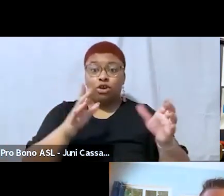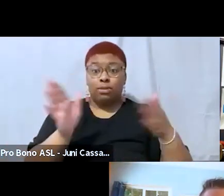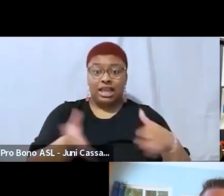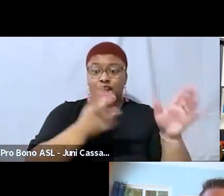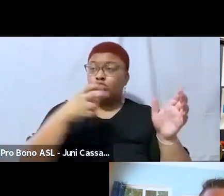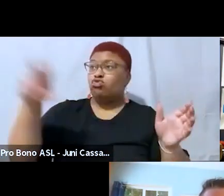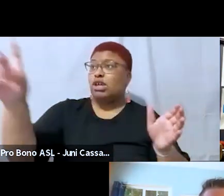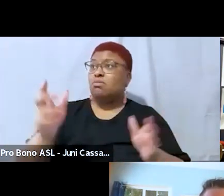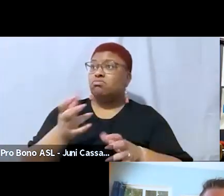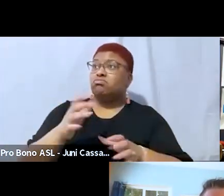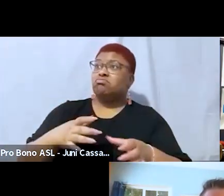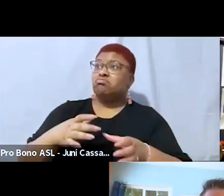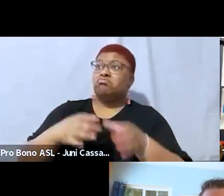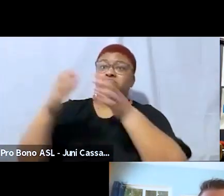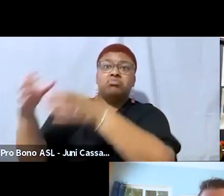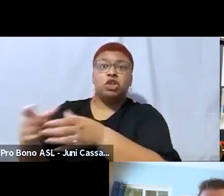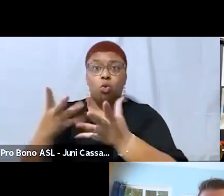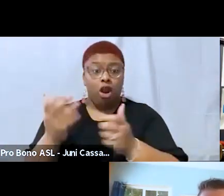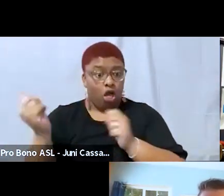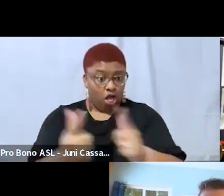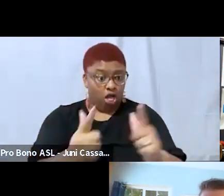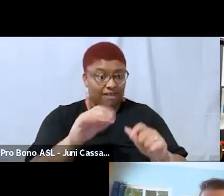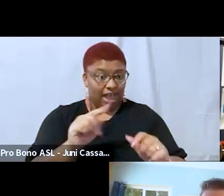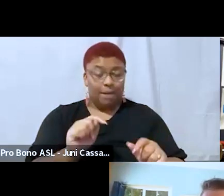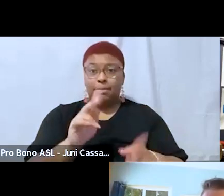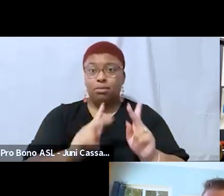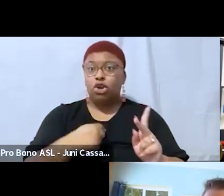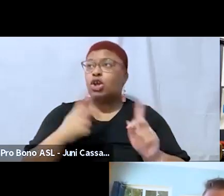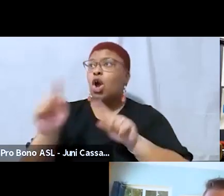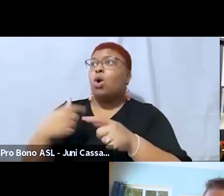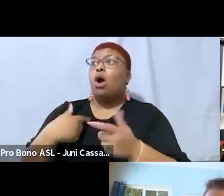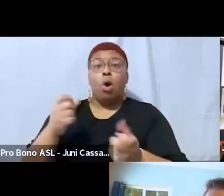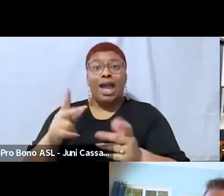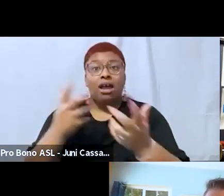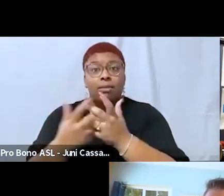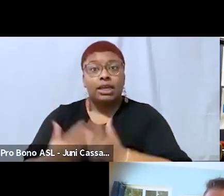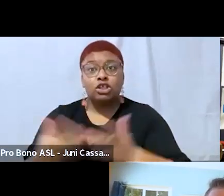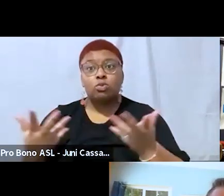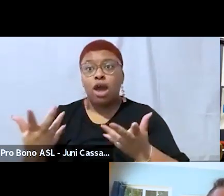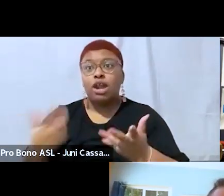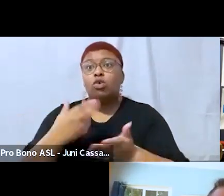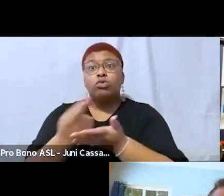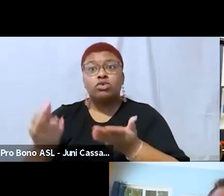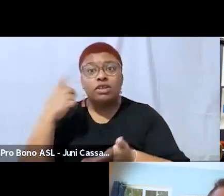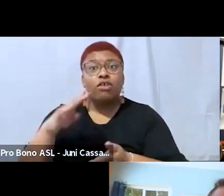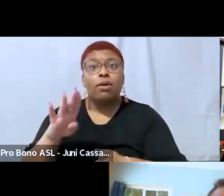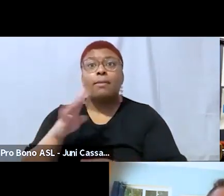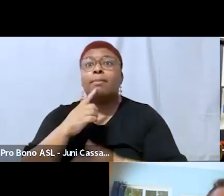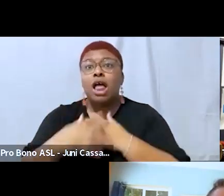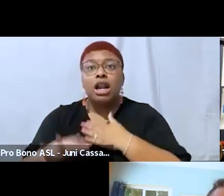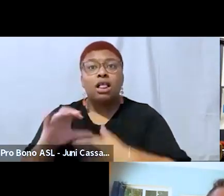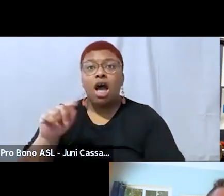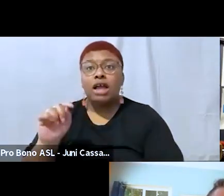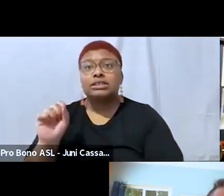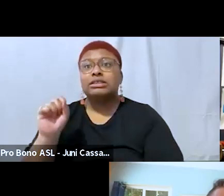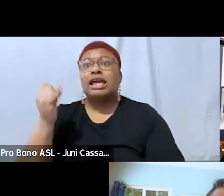about accommodations tell me about like uh uh resources for you know blood clots and and all the things that might happen